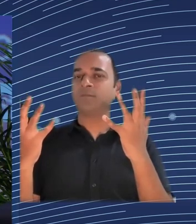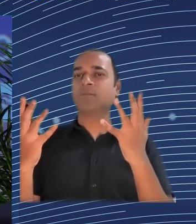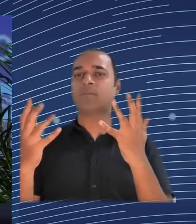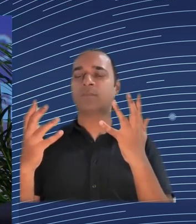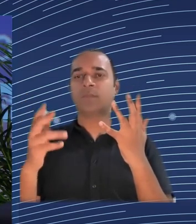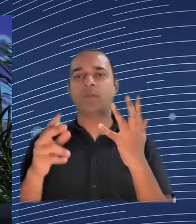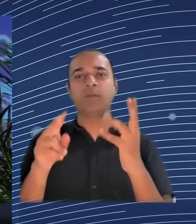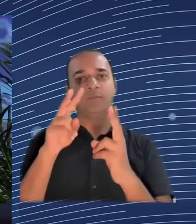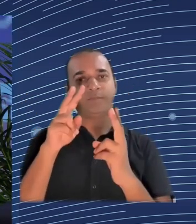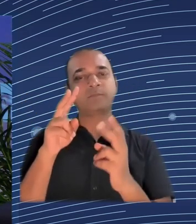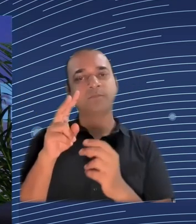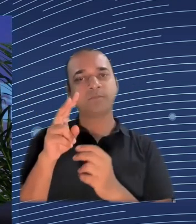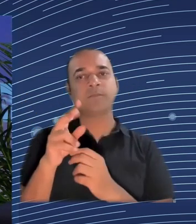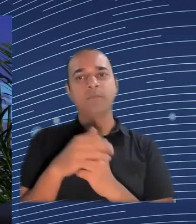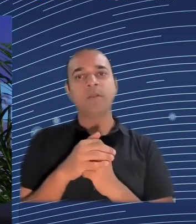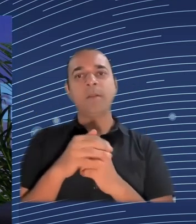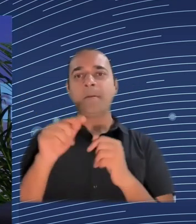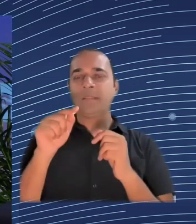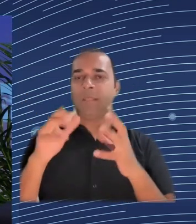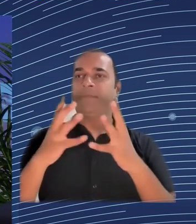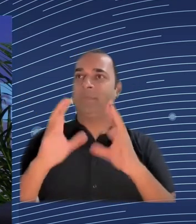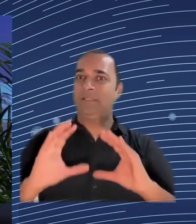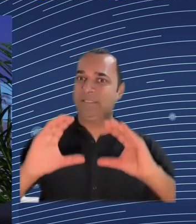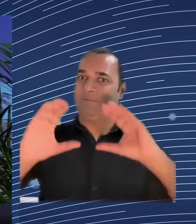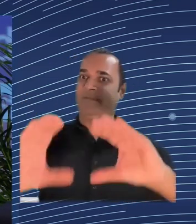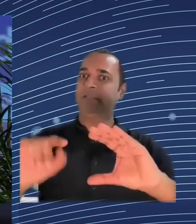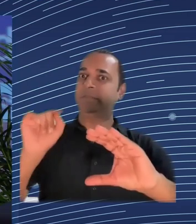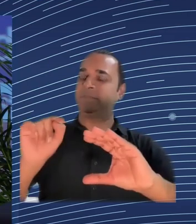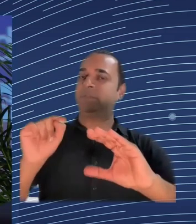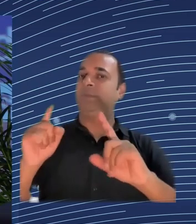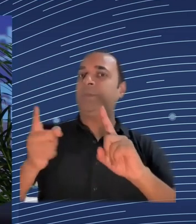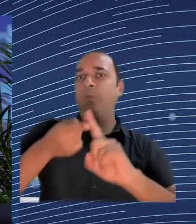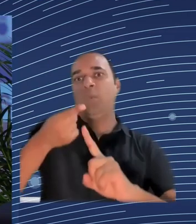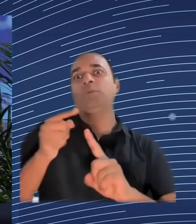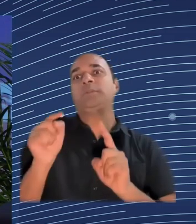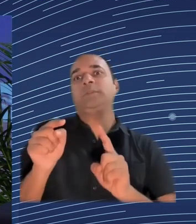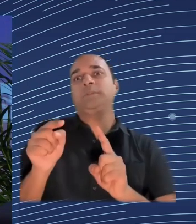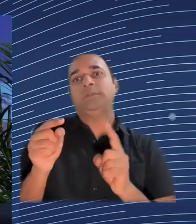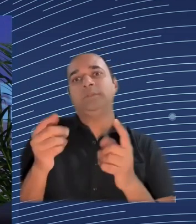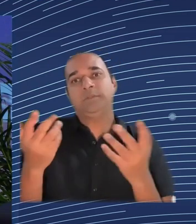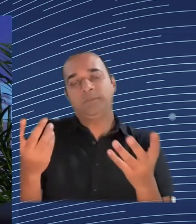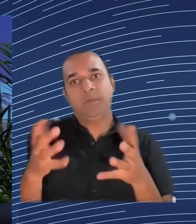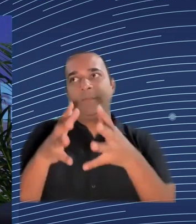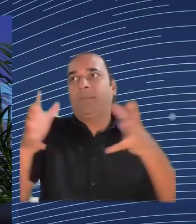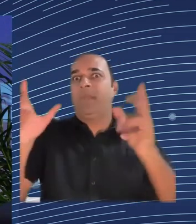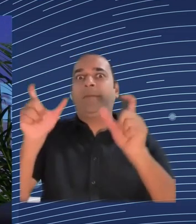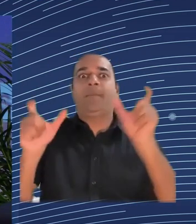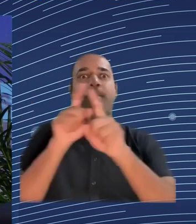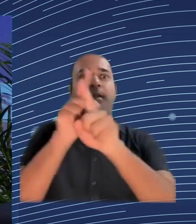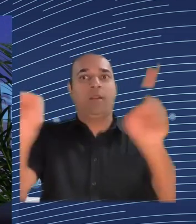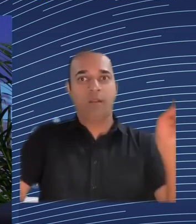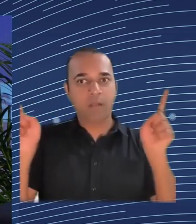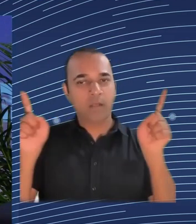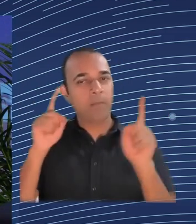necessarily trained or educated in European policies, trying to see how they feel, how they perceive Europe, how they